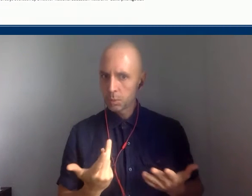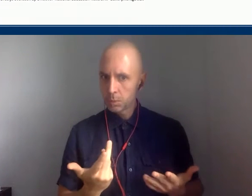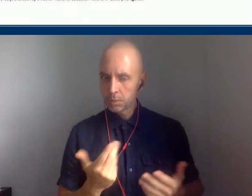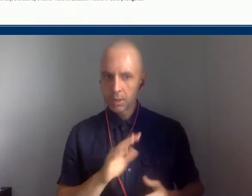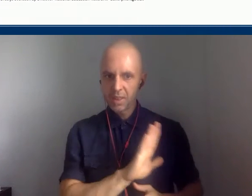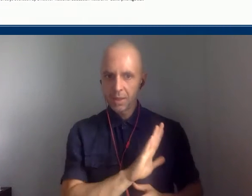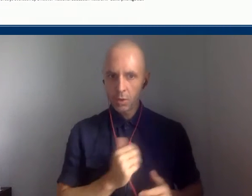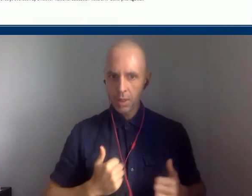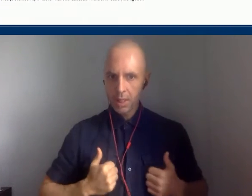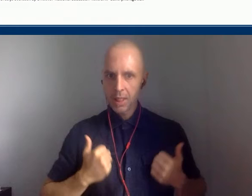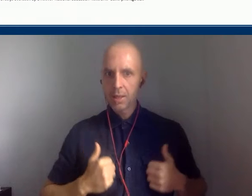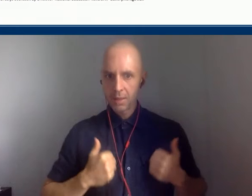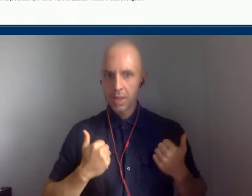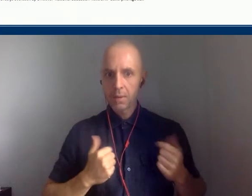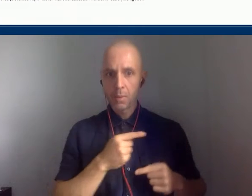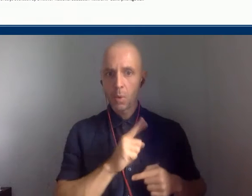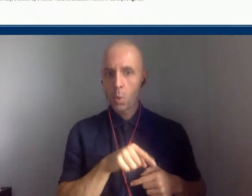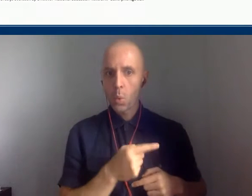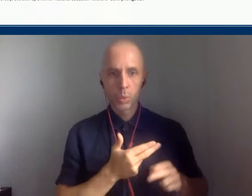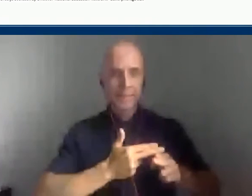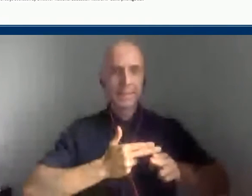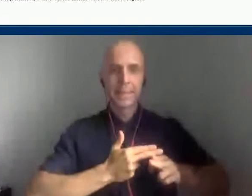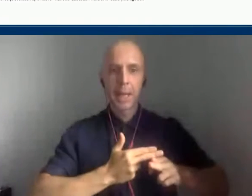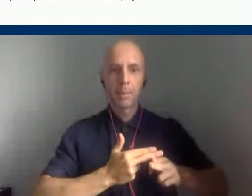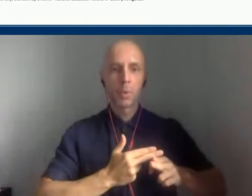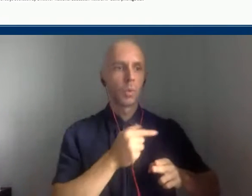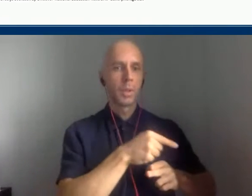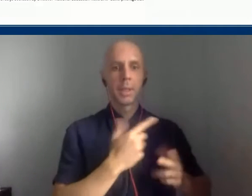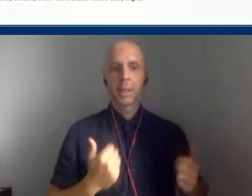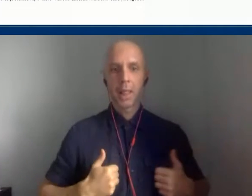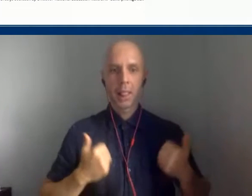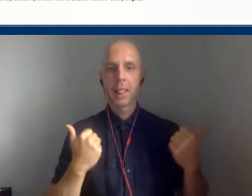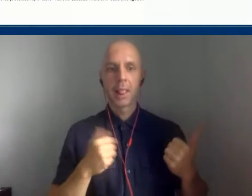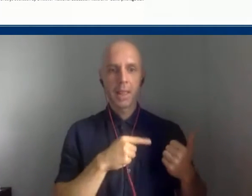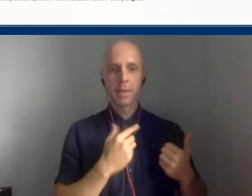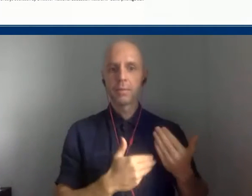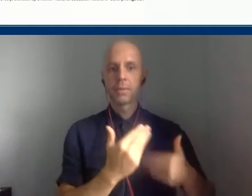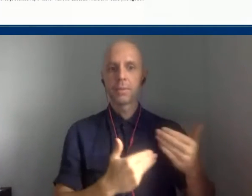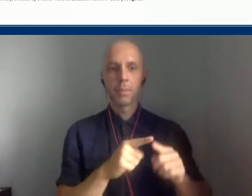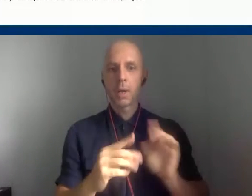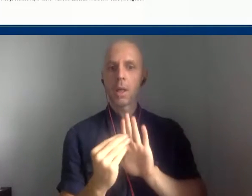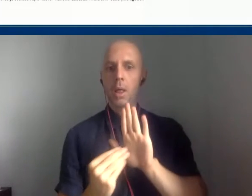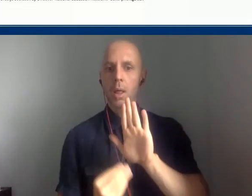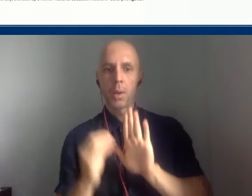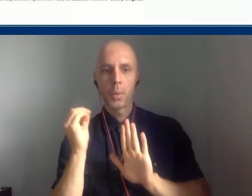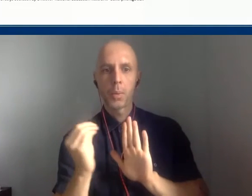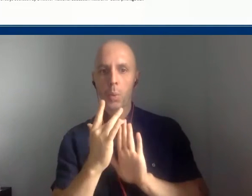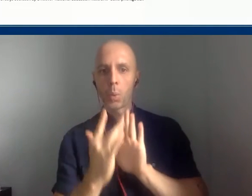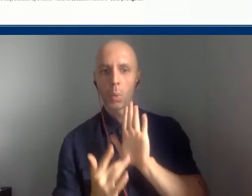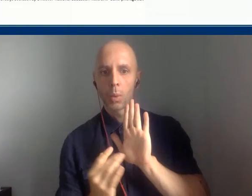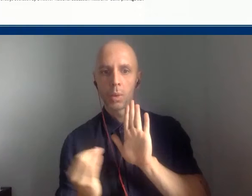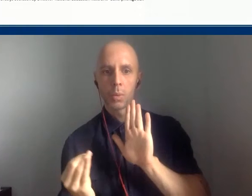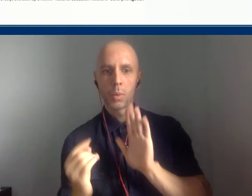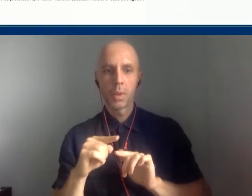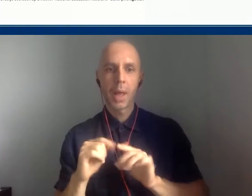their lives were ephemeral, how can we look back to the past and piece together an understanding of what their lives might have been